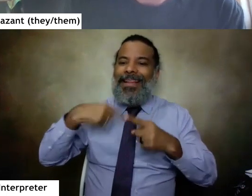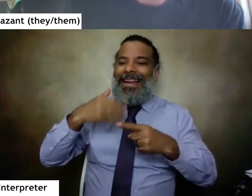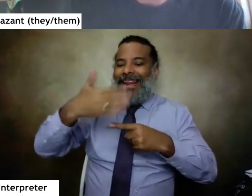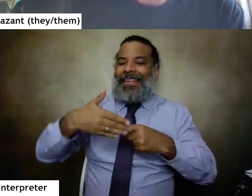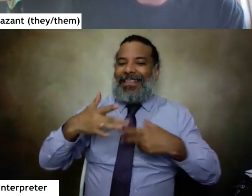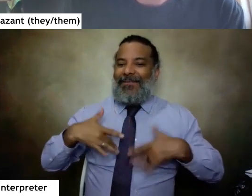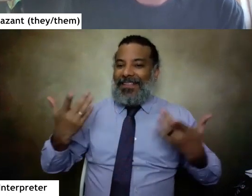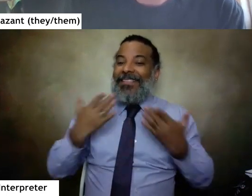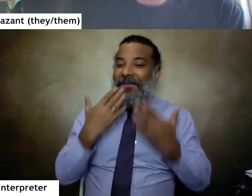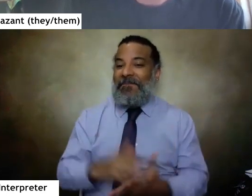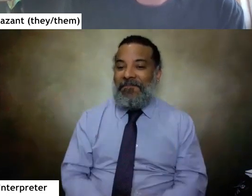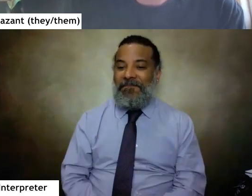come